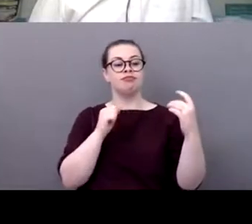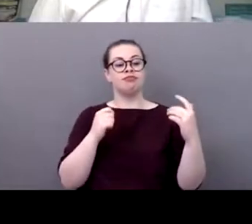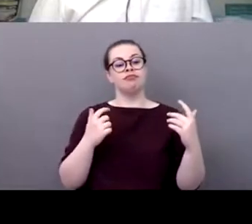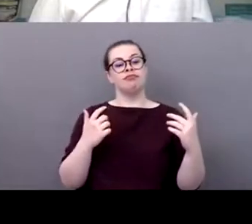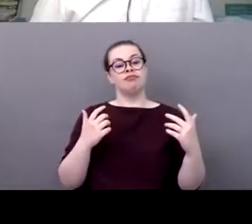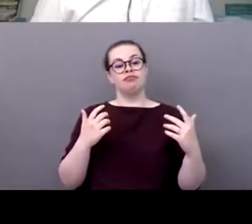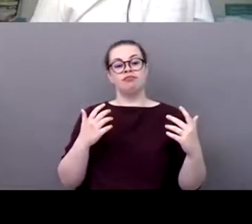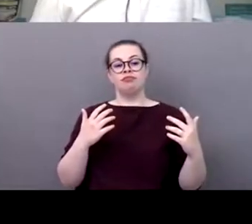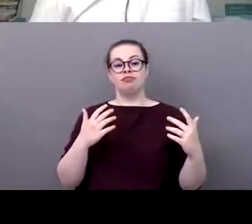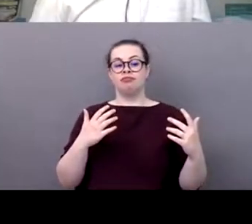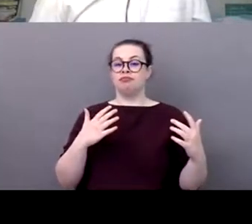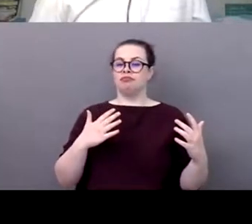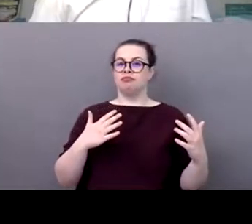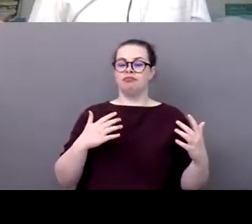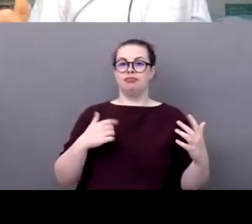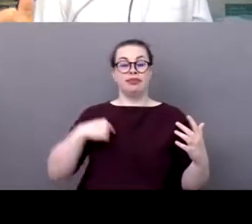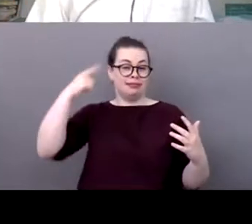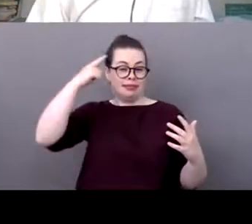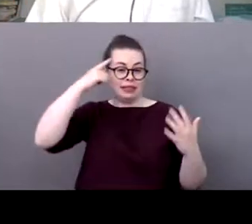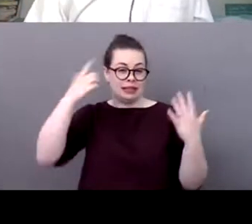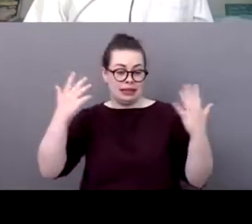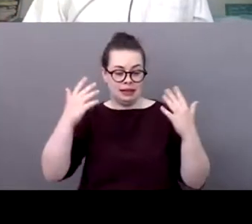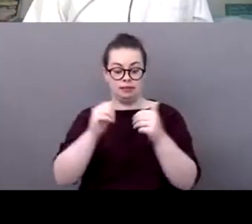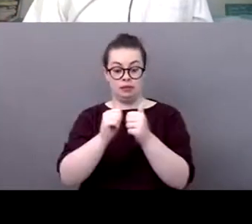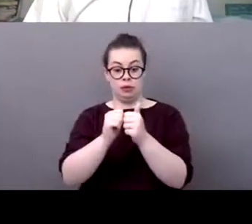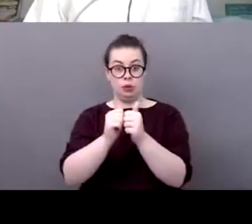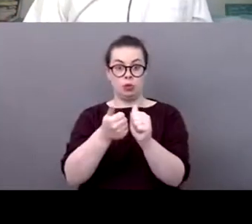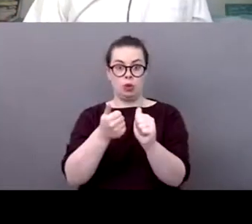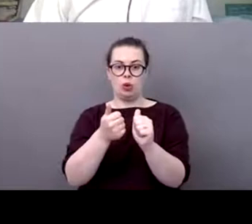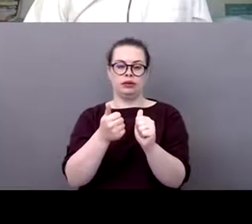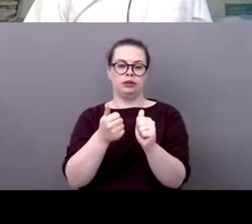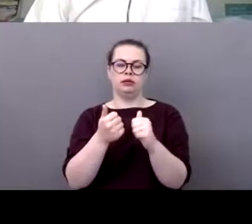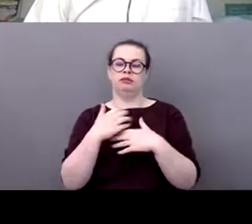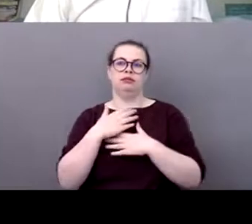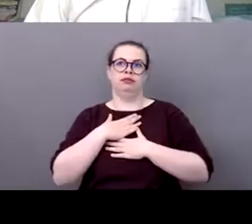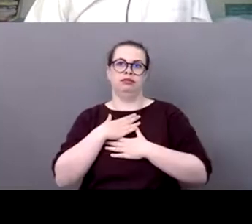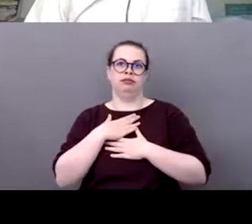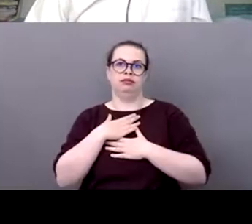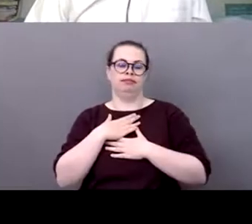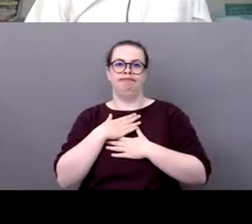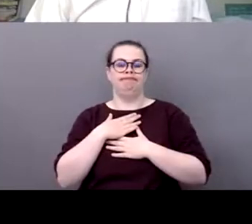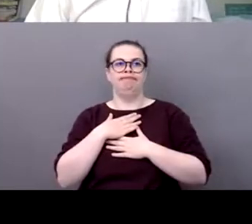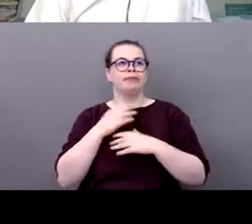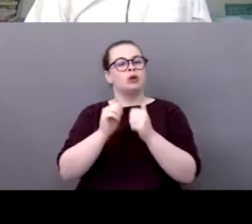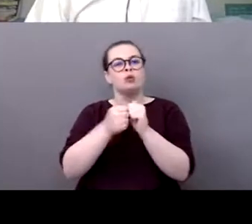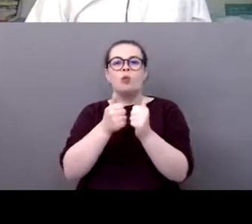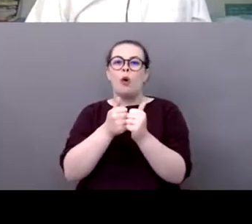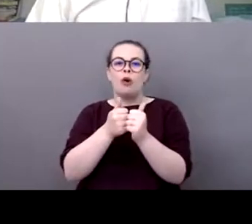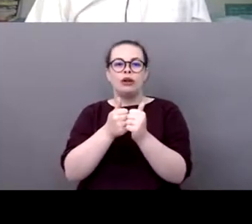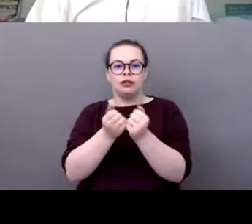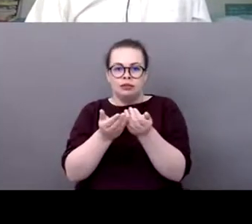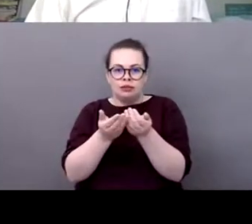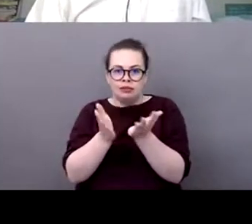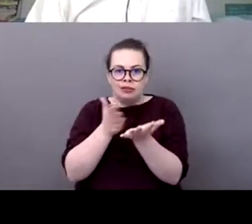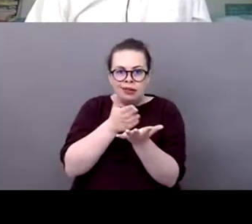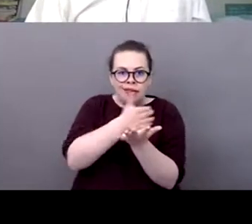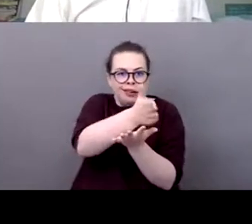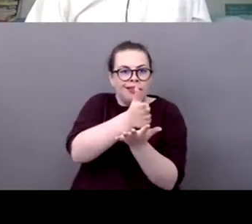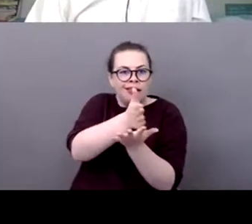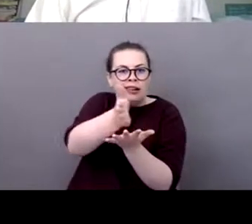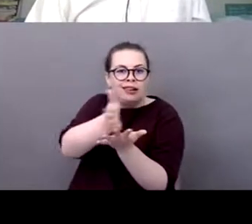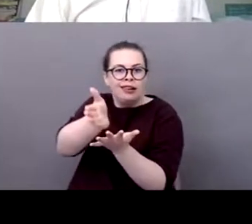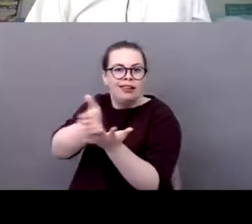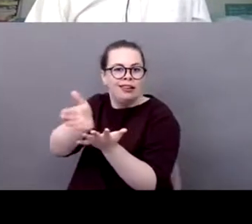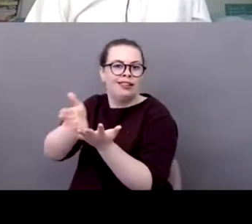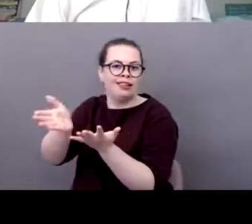beaucoup beaucoup de choses et je pense qu'on peut évidemment aussi l'utiliser pour l'écologie l'environnement moi l'exemple tout simple